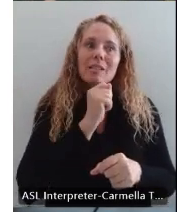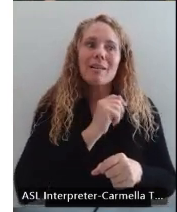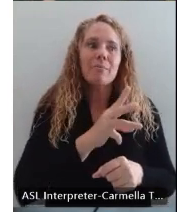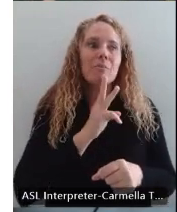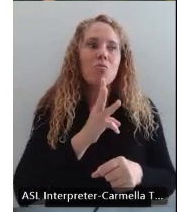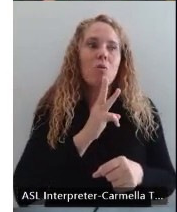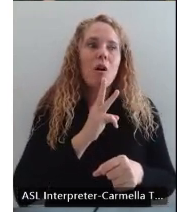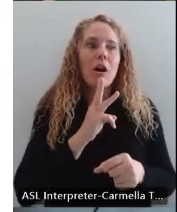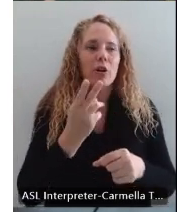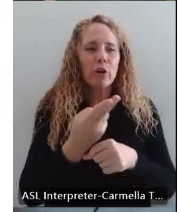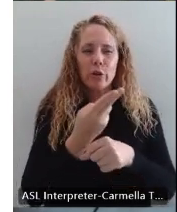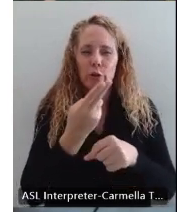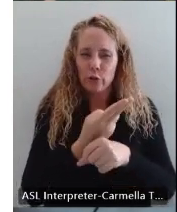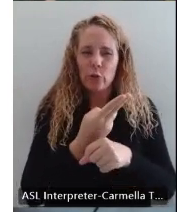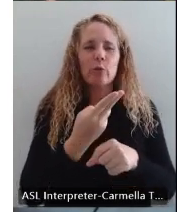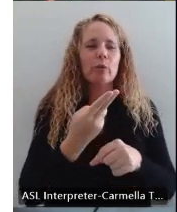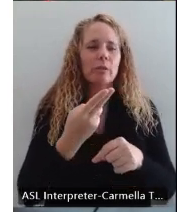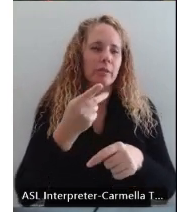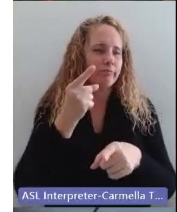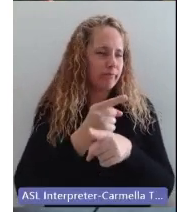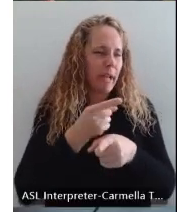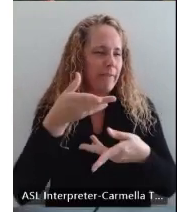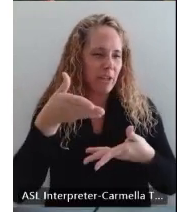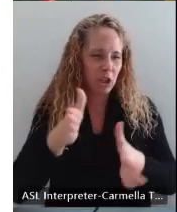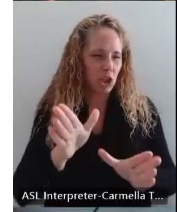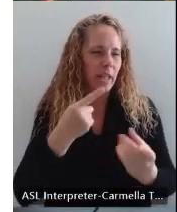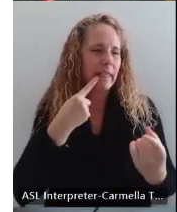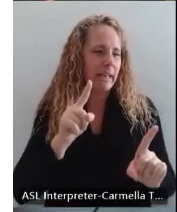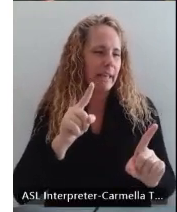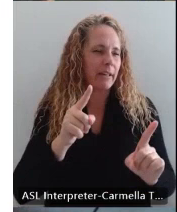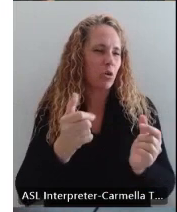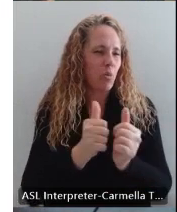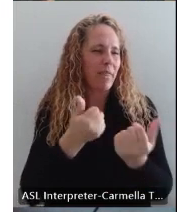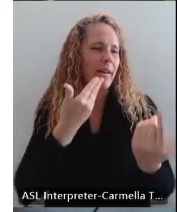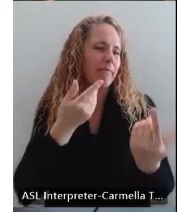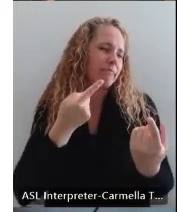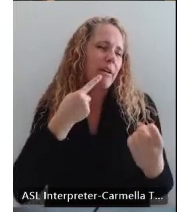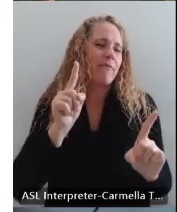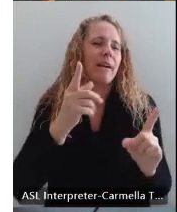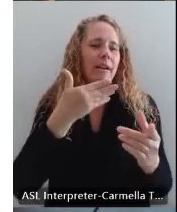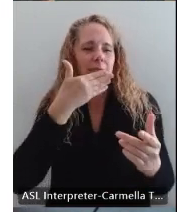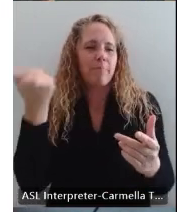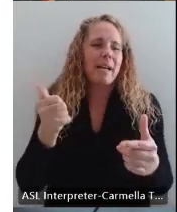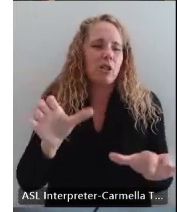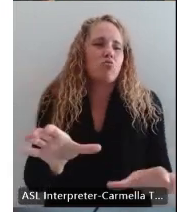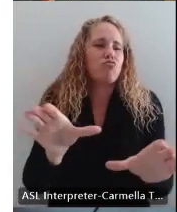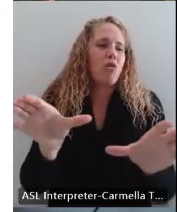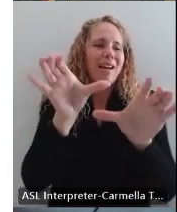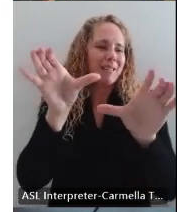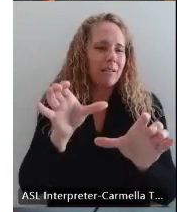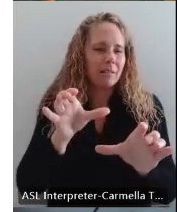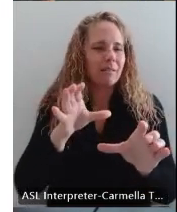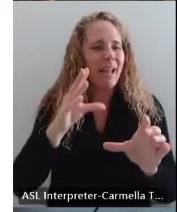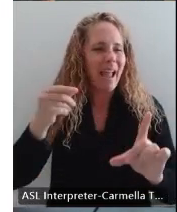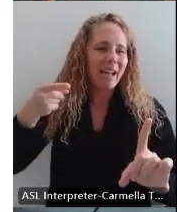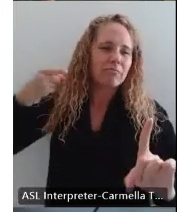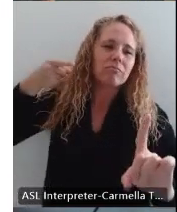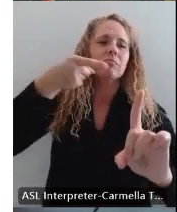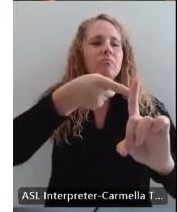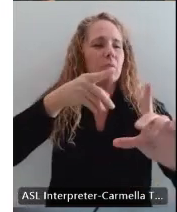is used efficiently through effective best practices and targeted outreach.